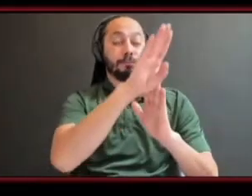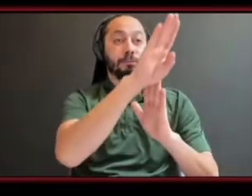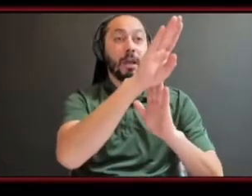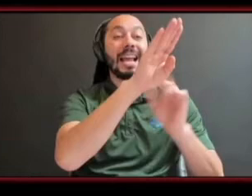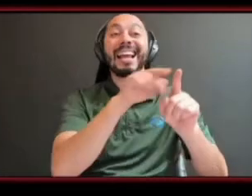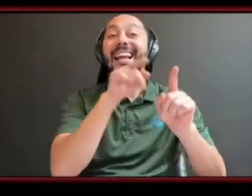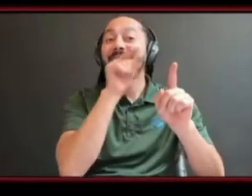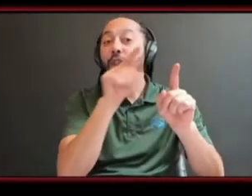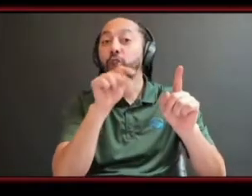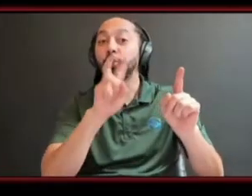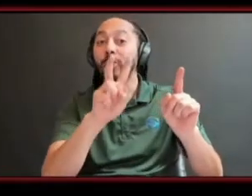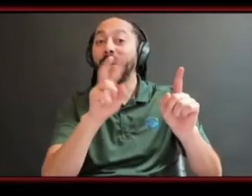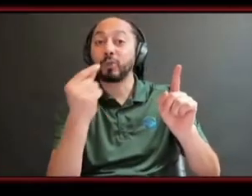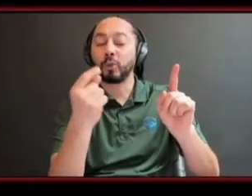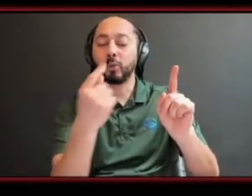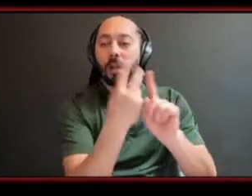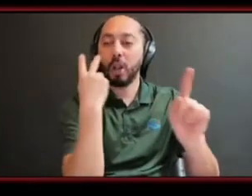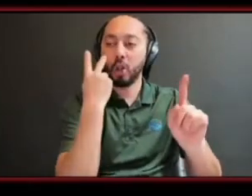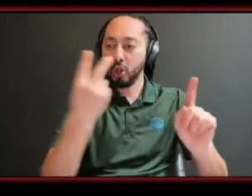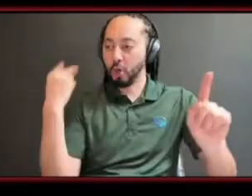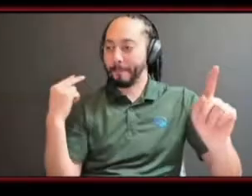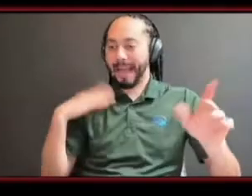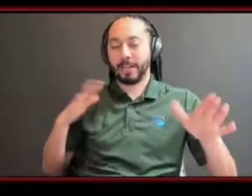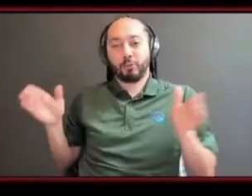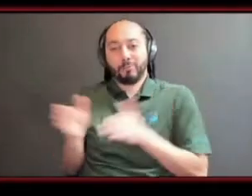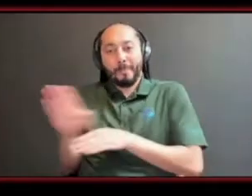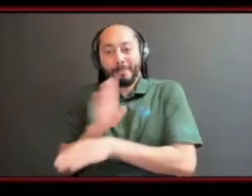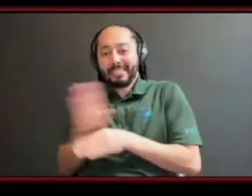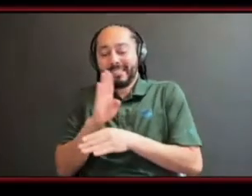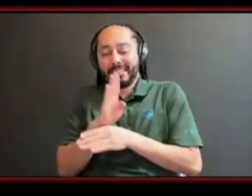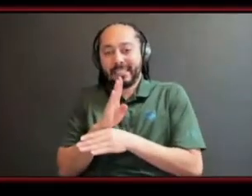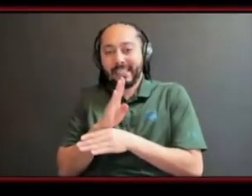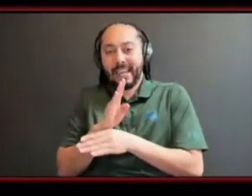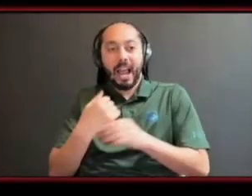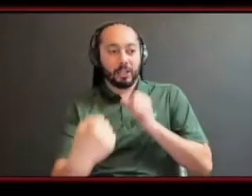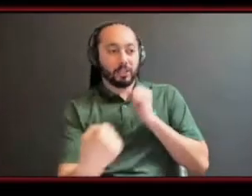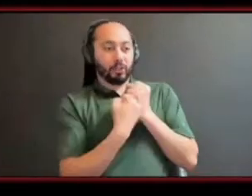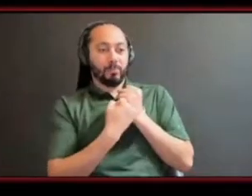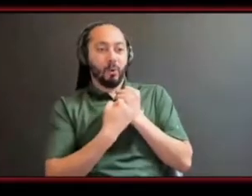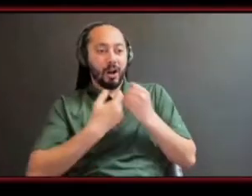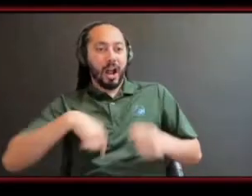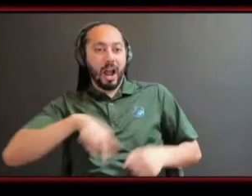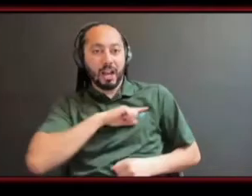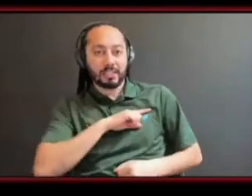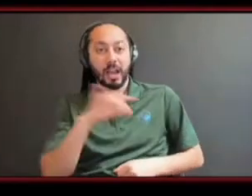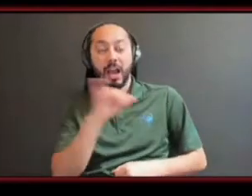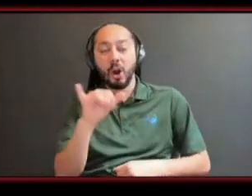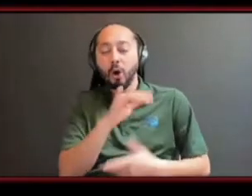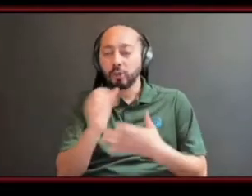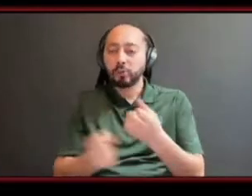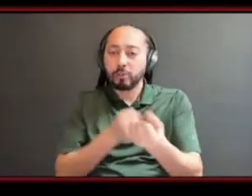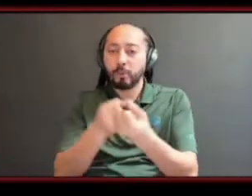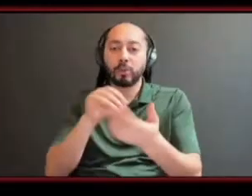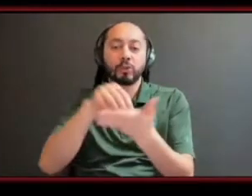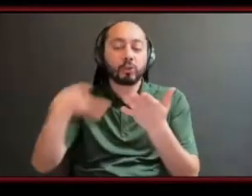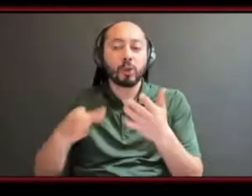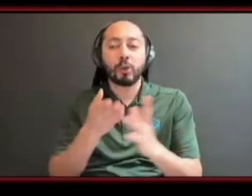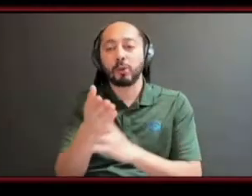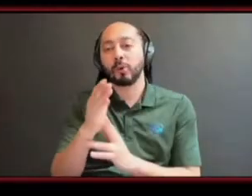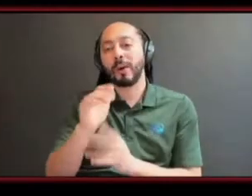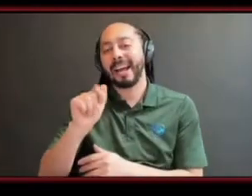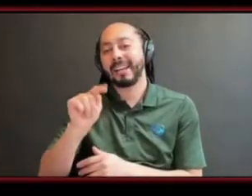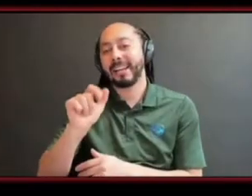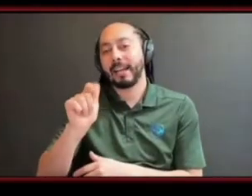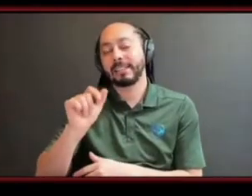into the profits he's making and giving back to students through the atlantic scholarship organization and other people so i think it's